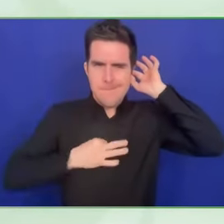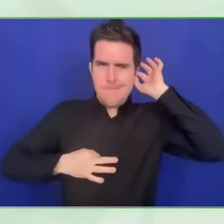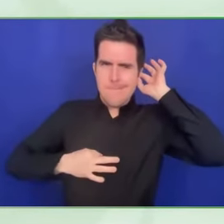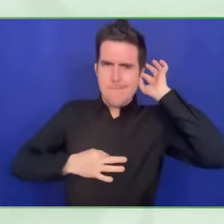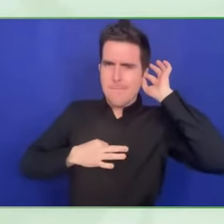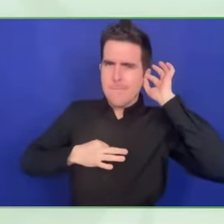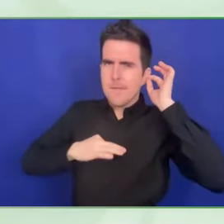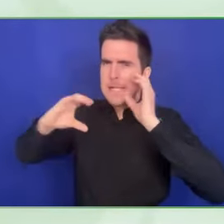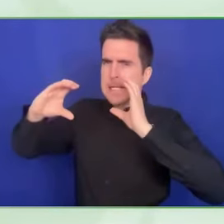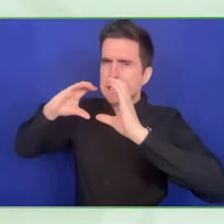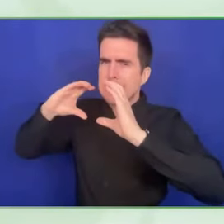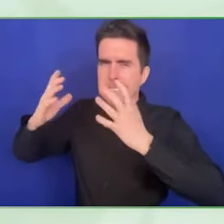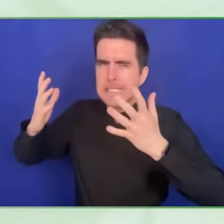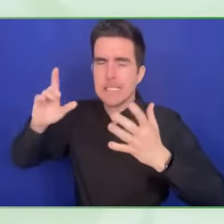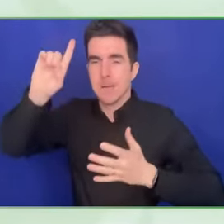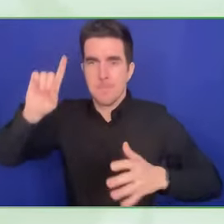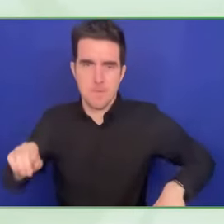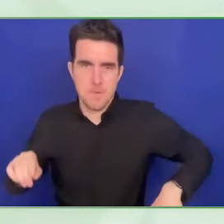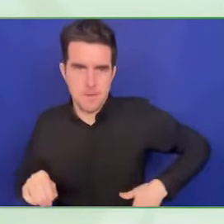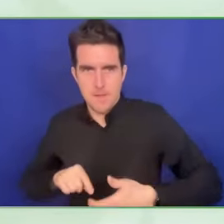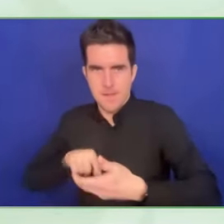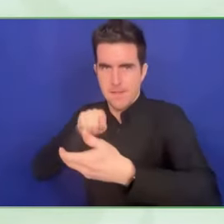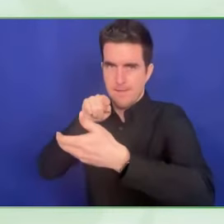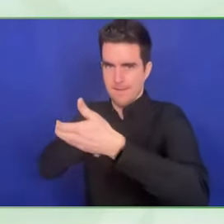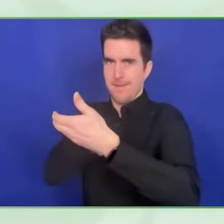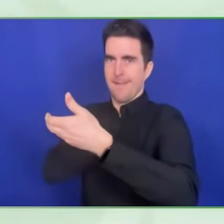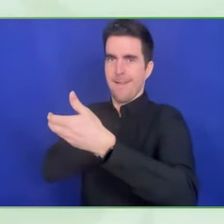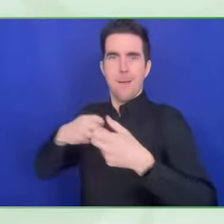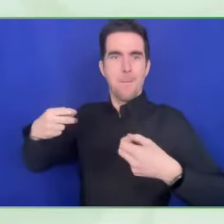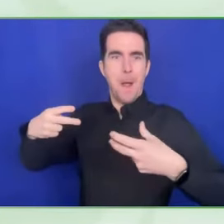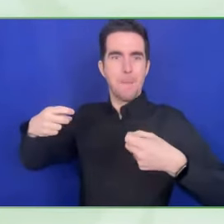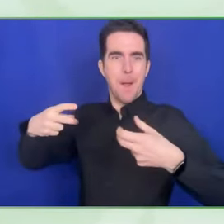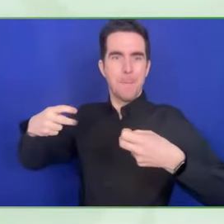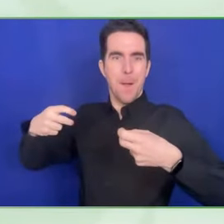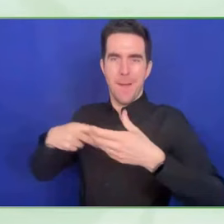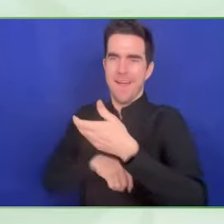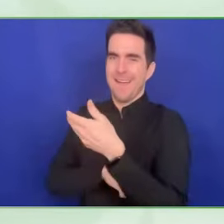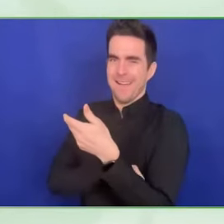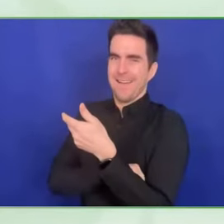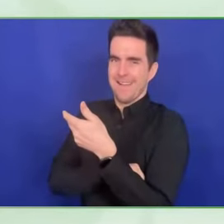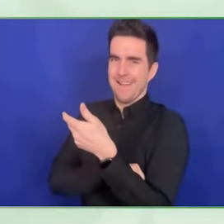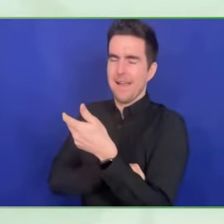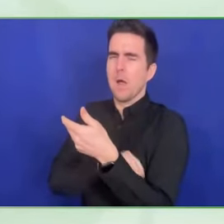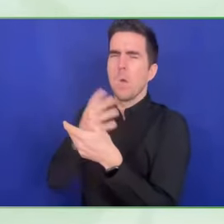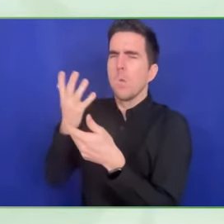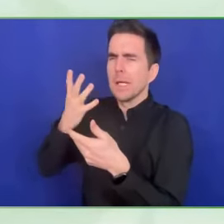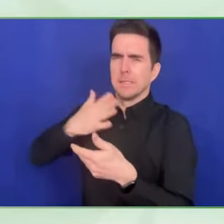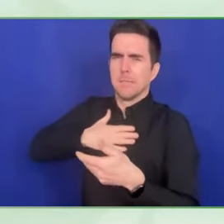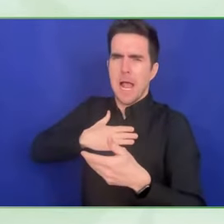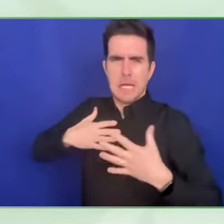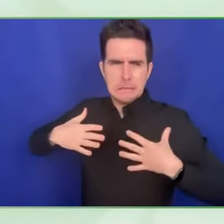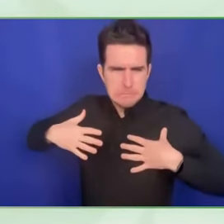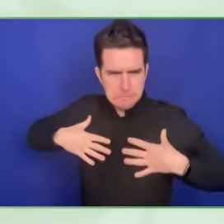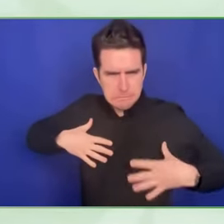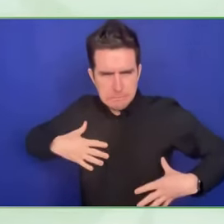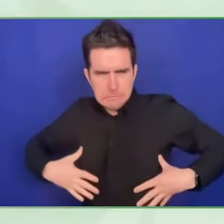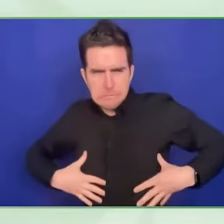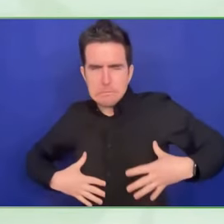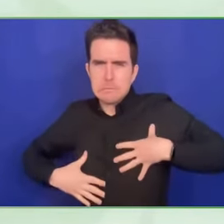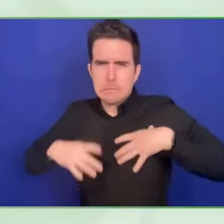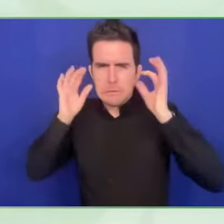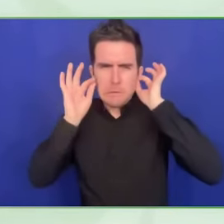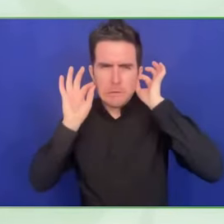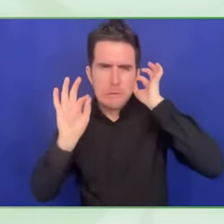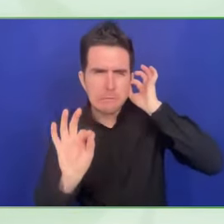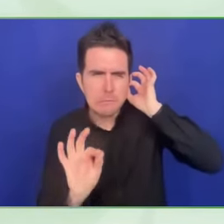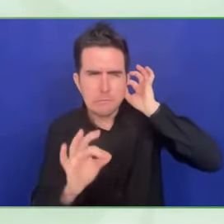in a dinner and you want to talk with your friends and also listen to what they are saying. So you need to use some kind of